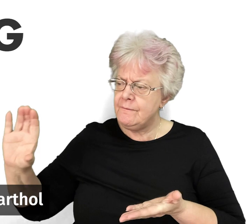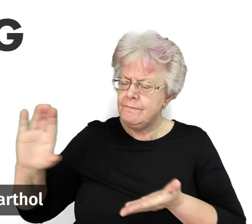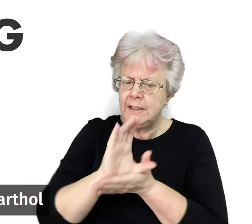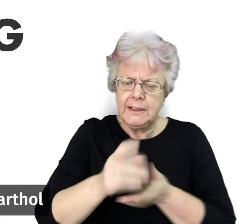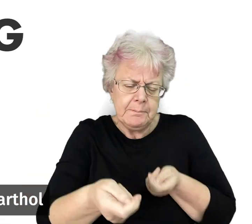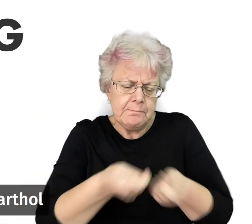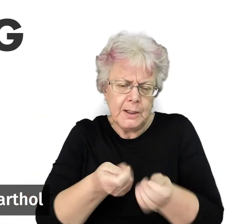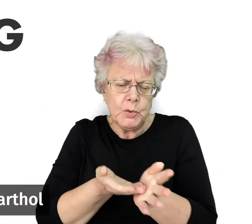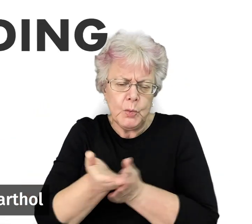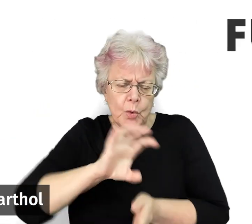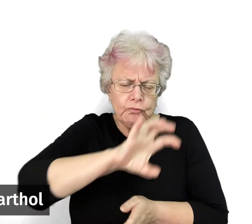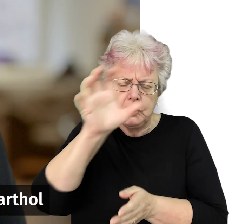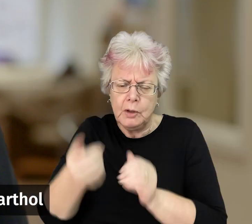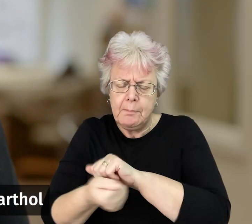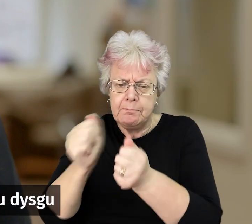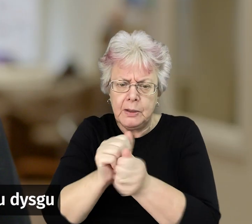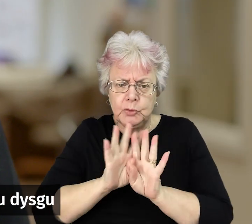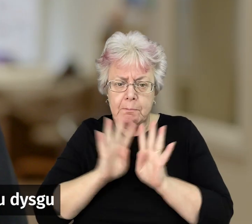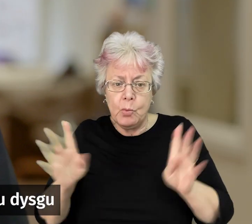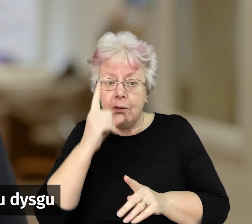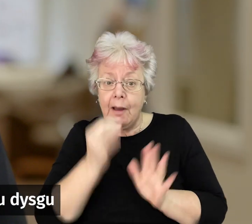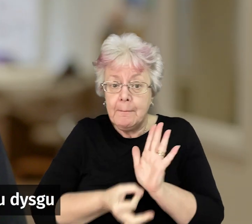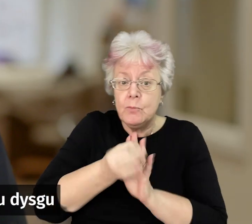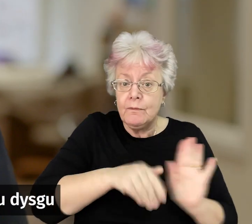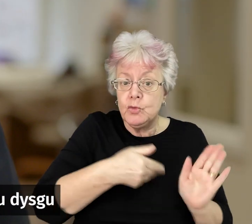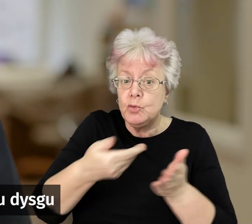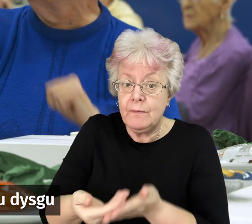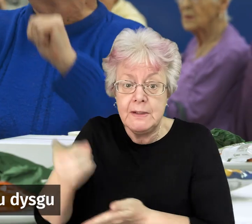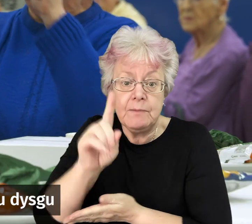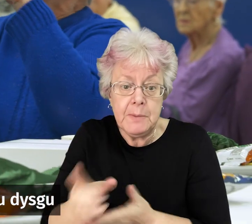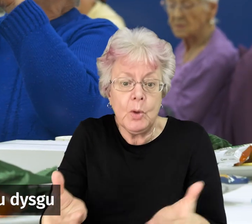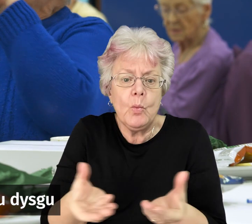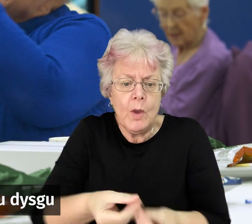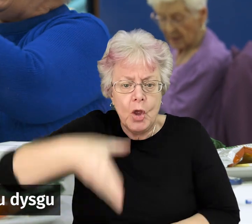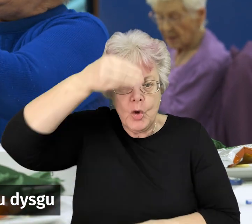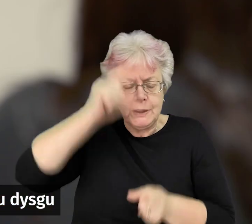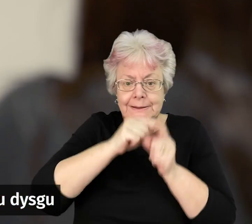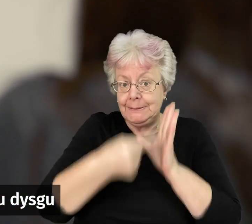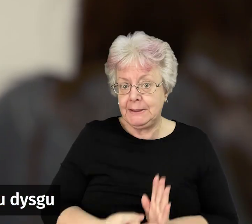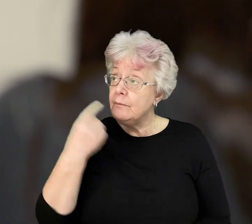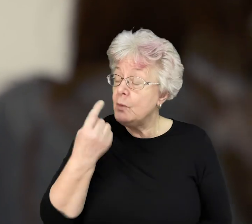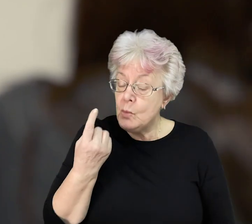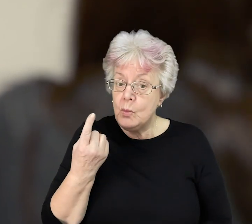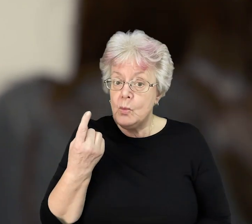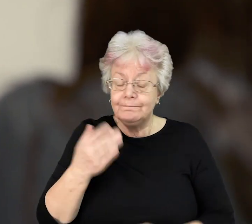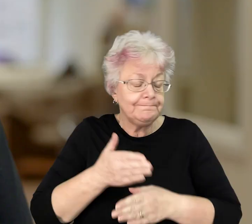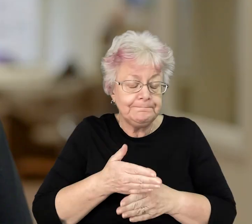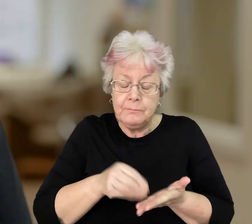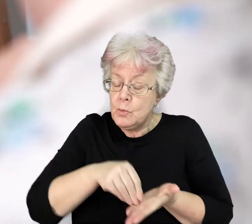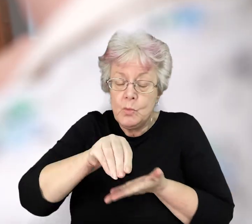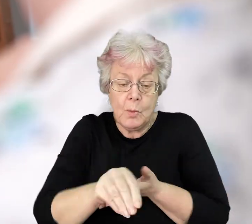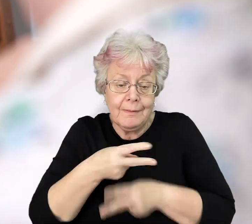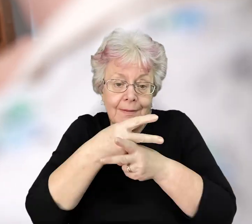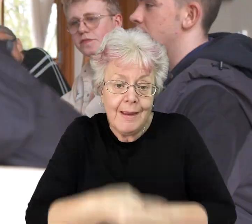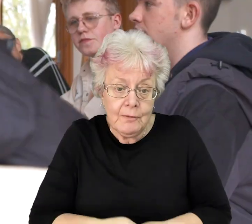Vending managed through the Regional Partnership Board can improve services for people with learning disabilities. For MP carers,